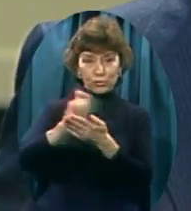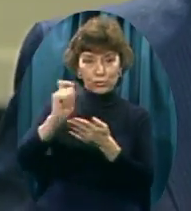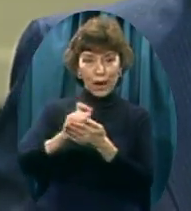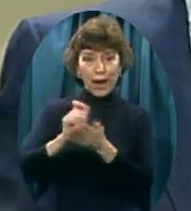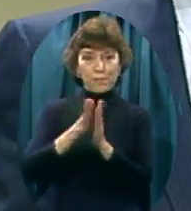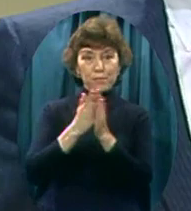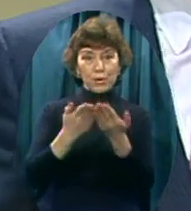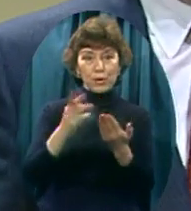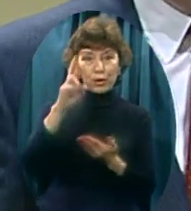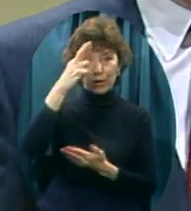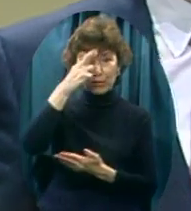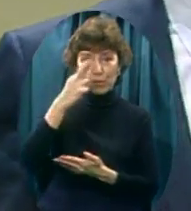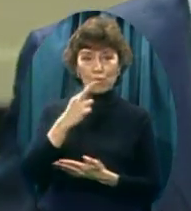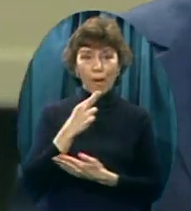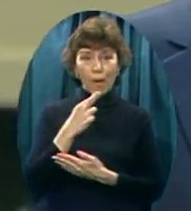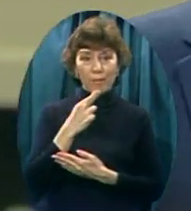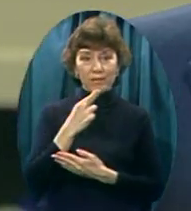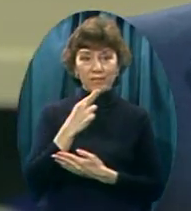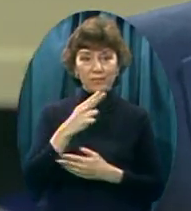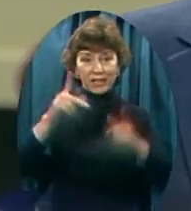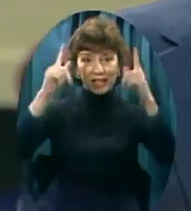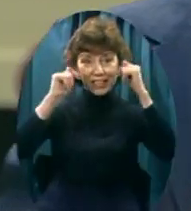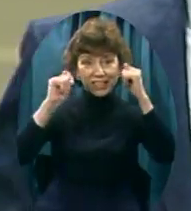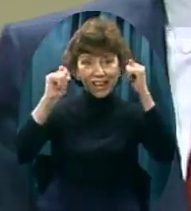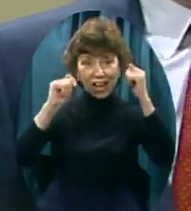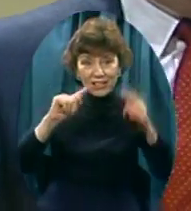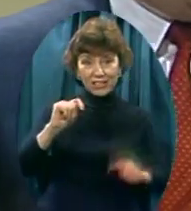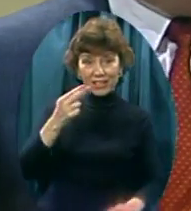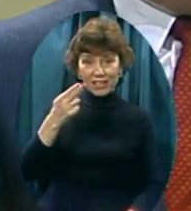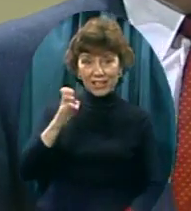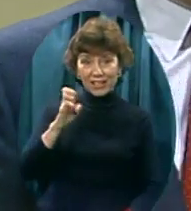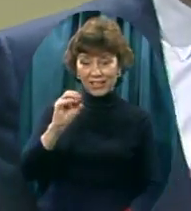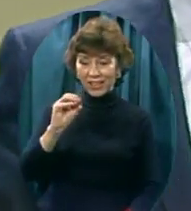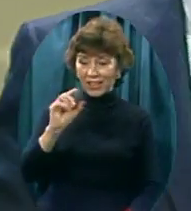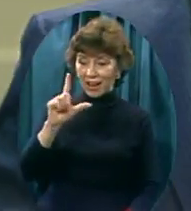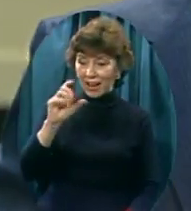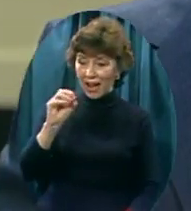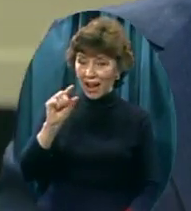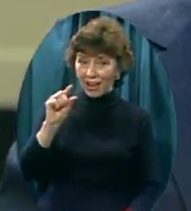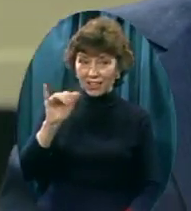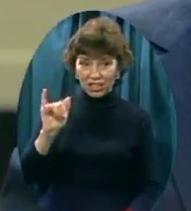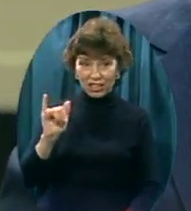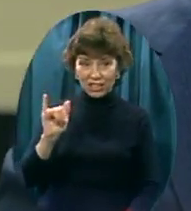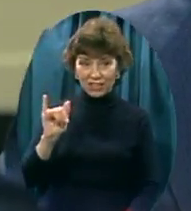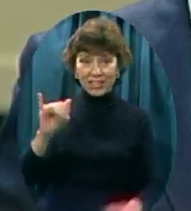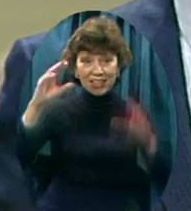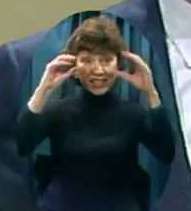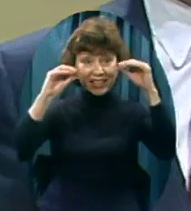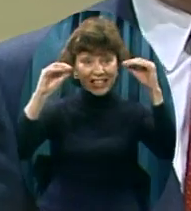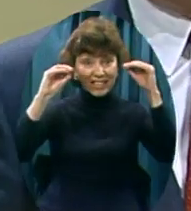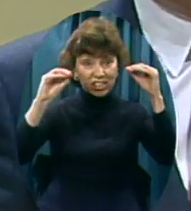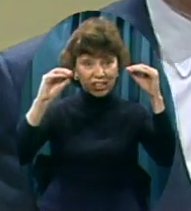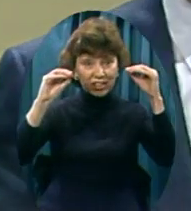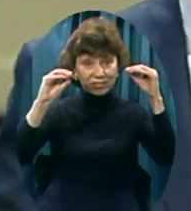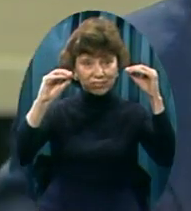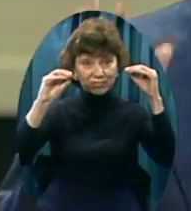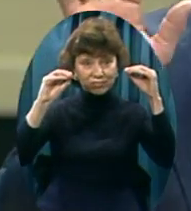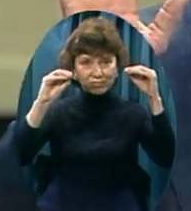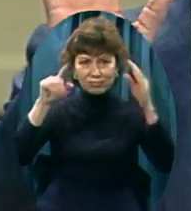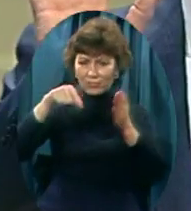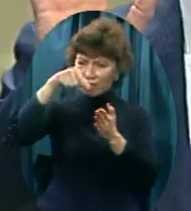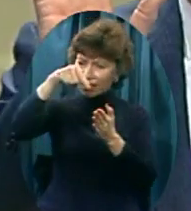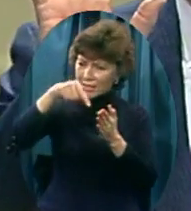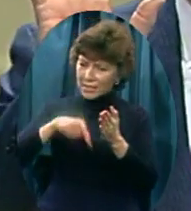Here we have Paul the apostle Writing a deep Theological treatise Under divine inspiration The book of Romans